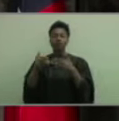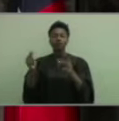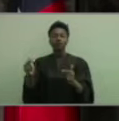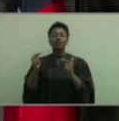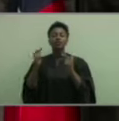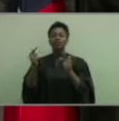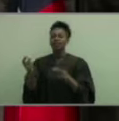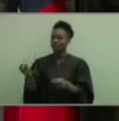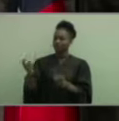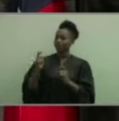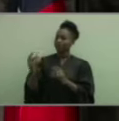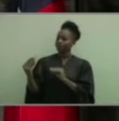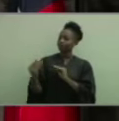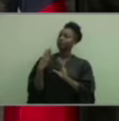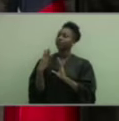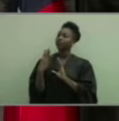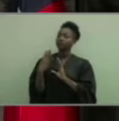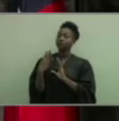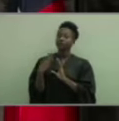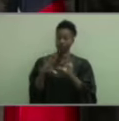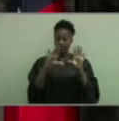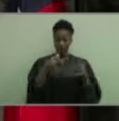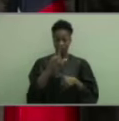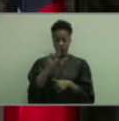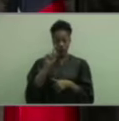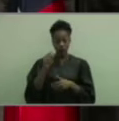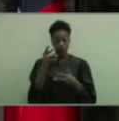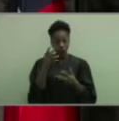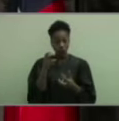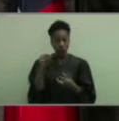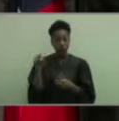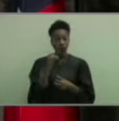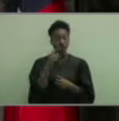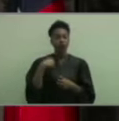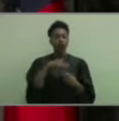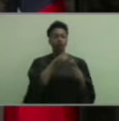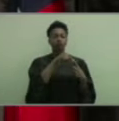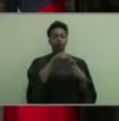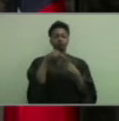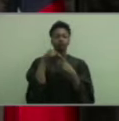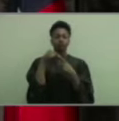One thing I want the class of 2020 to take away from all this is that we are unique.